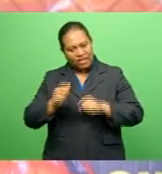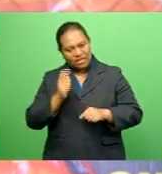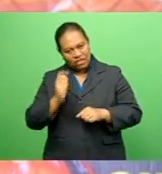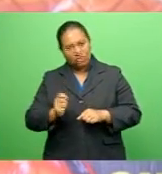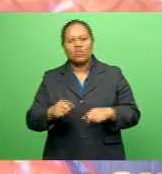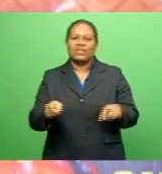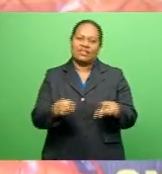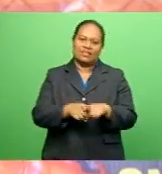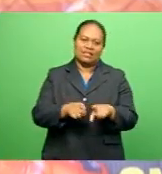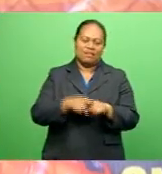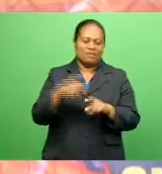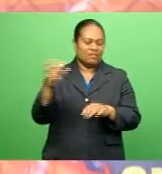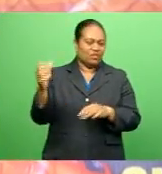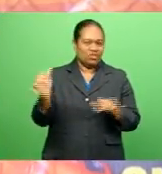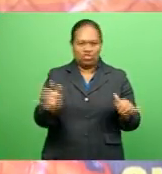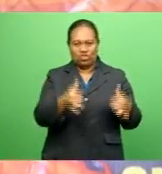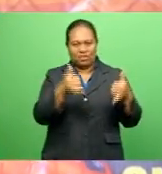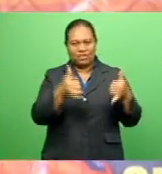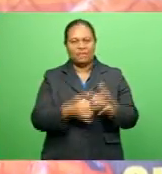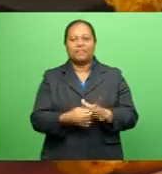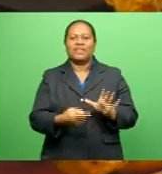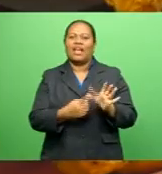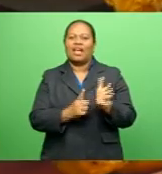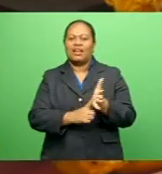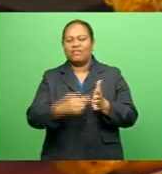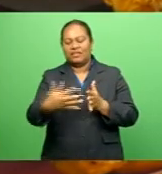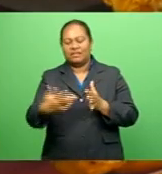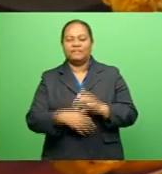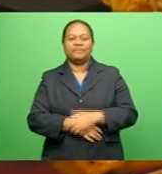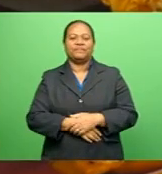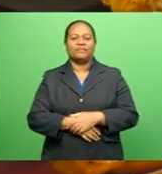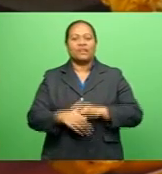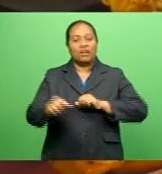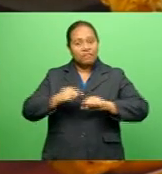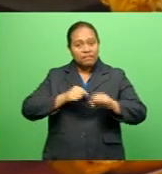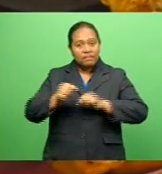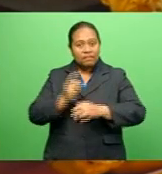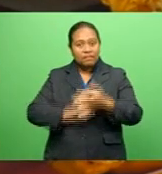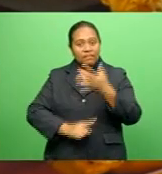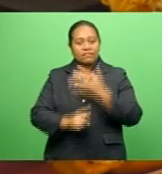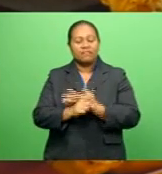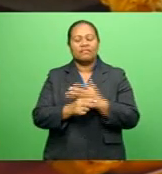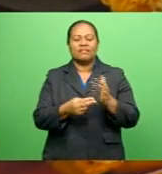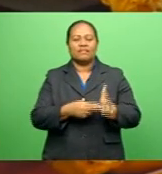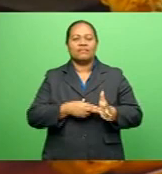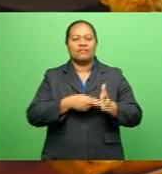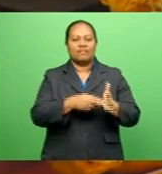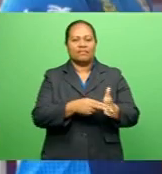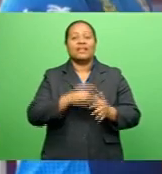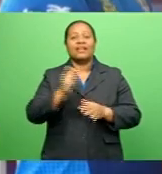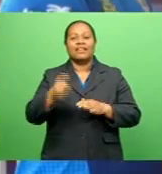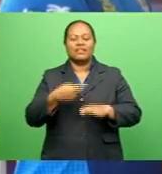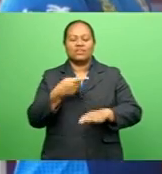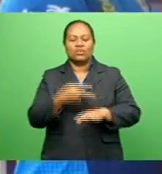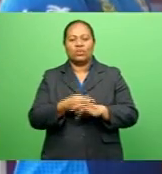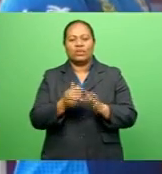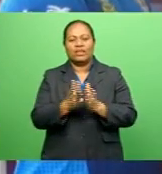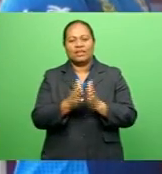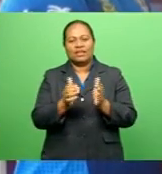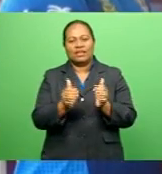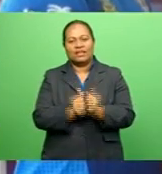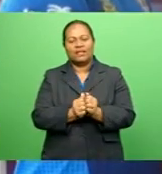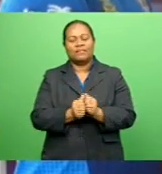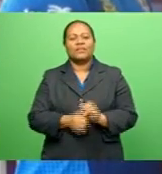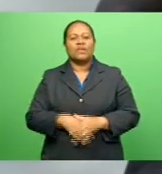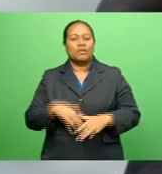own cruiserweight champion Which is Alifritiko The fights will take place at Prince Charles Park in Nandi next weekend The event will be